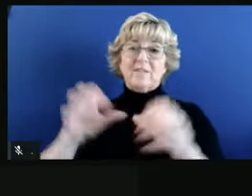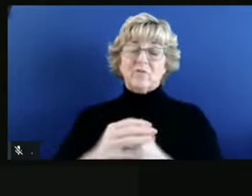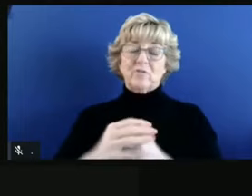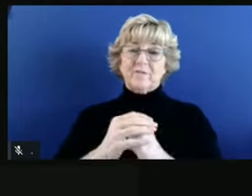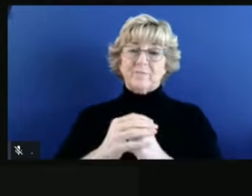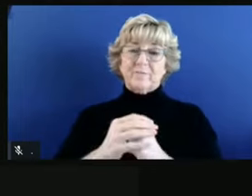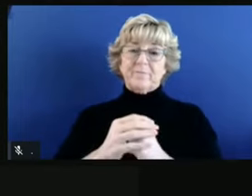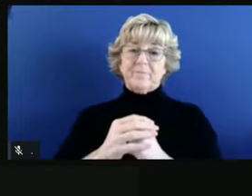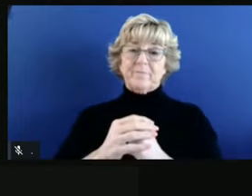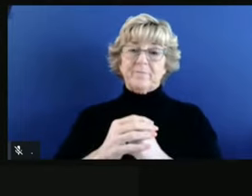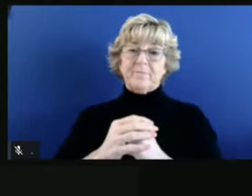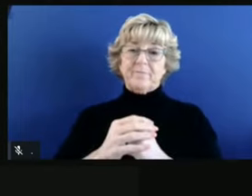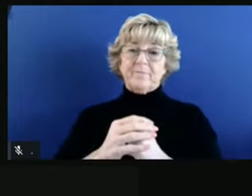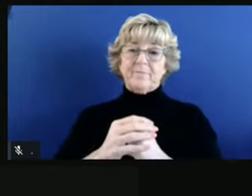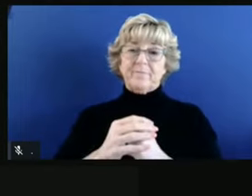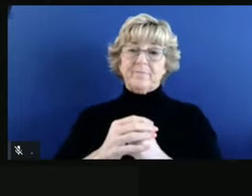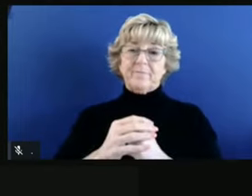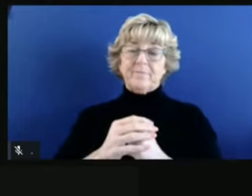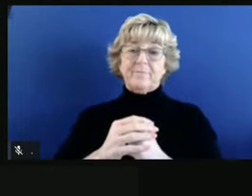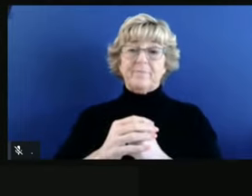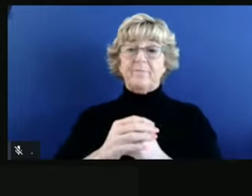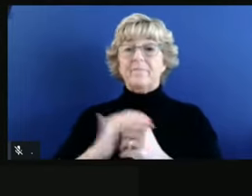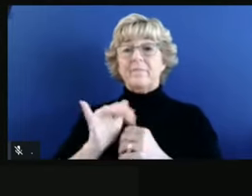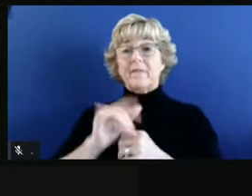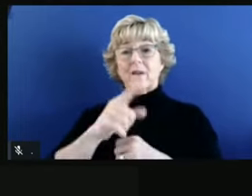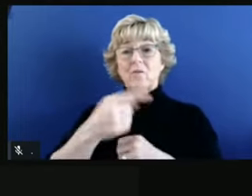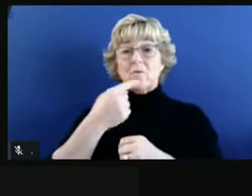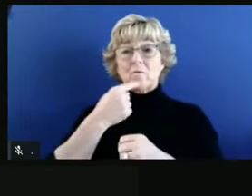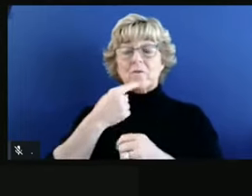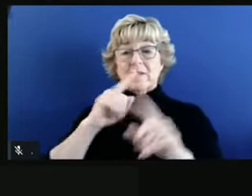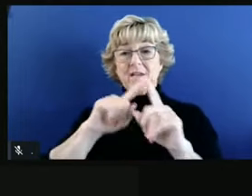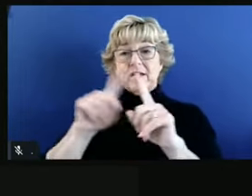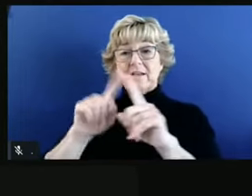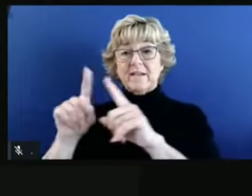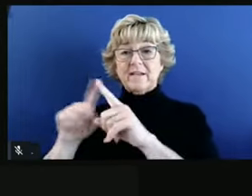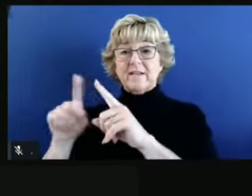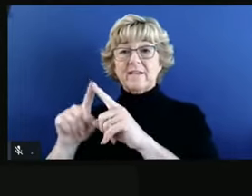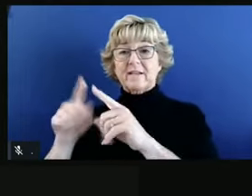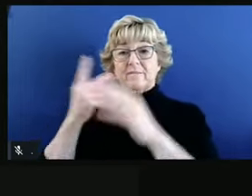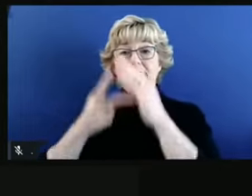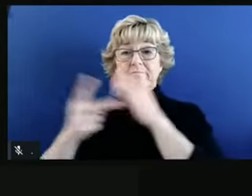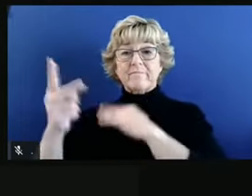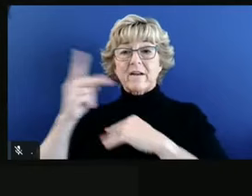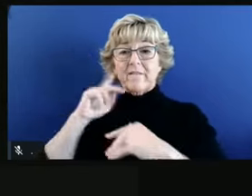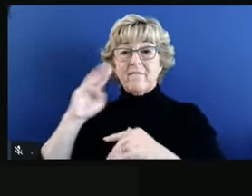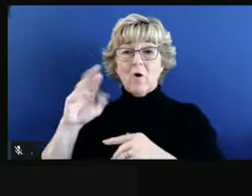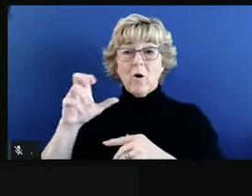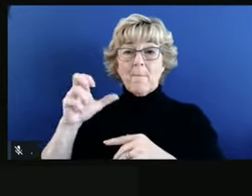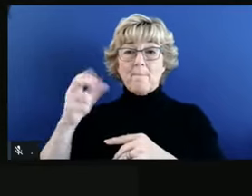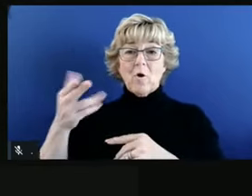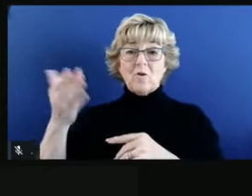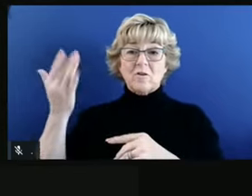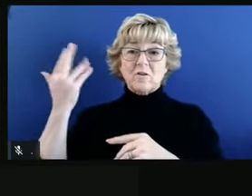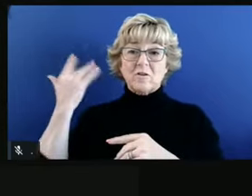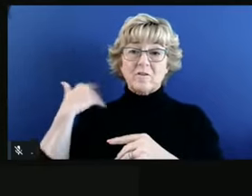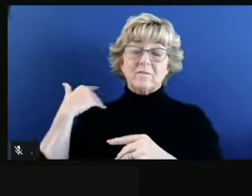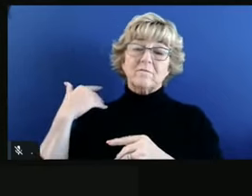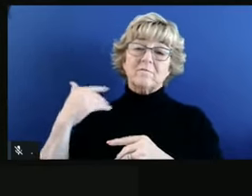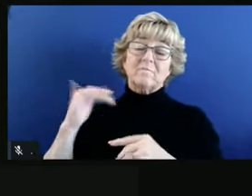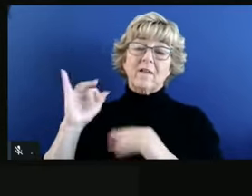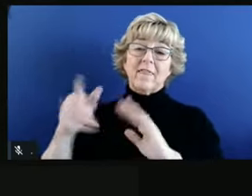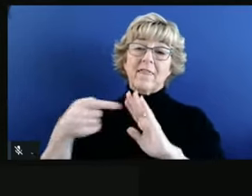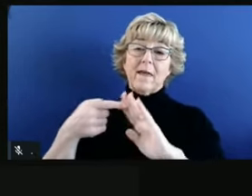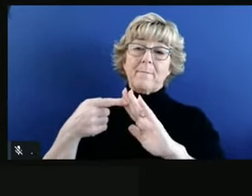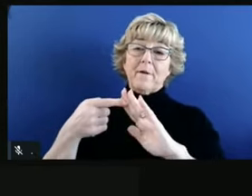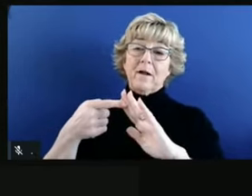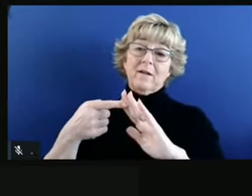that just like you're mentioning the various models that have predictions for March, that the models have been proven